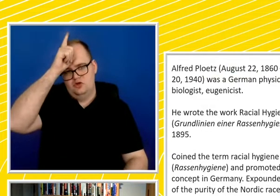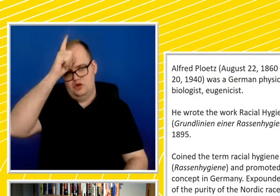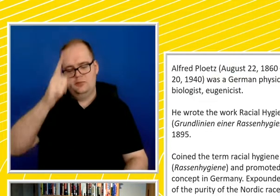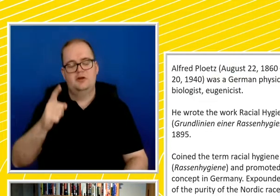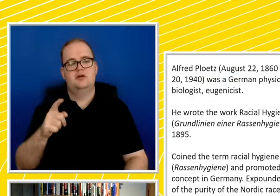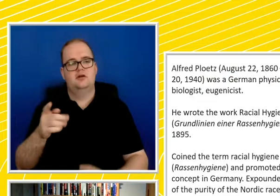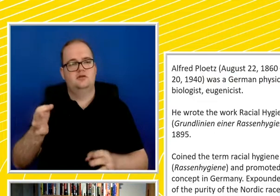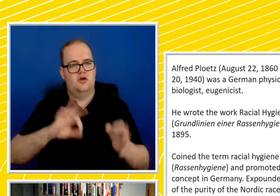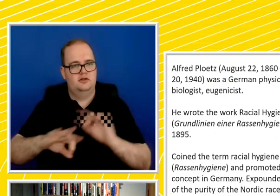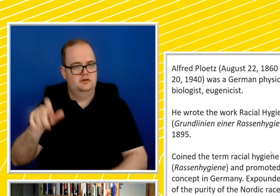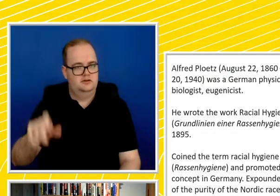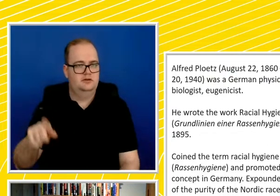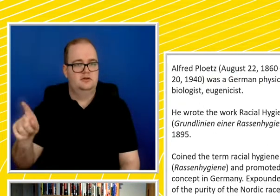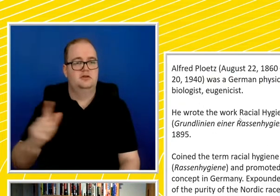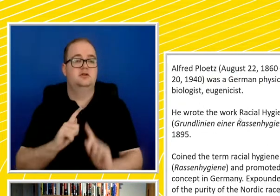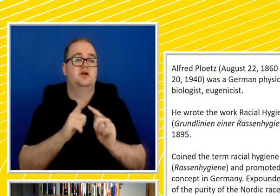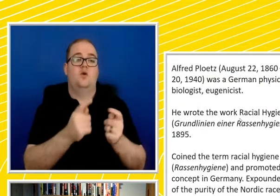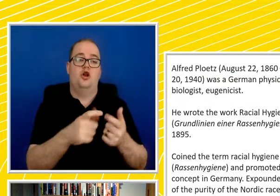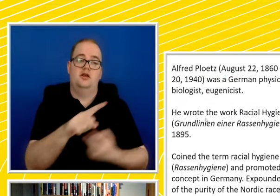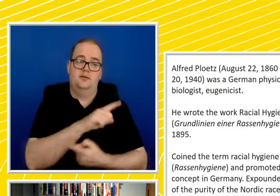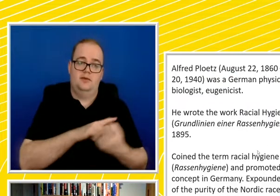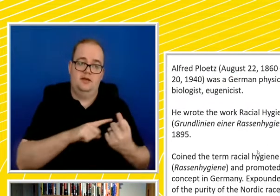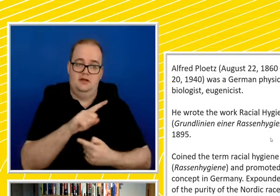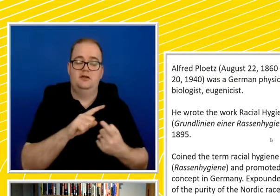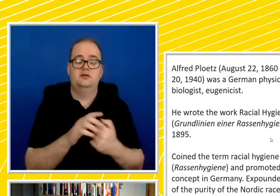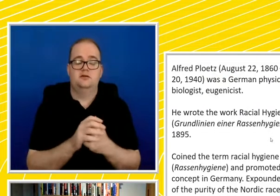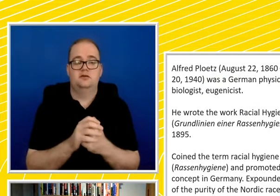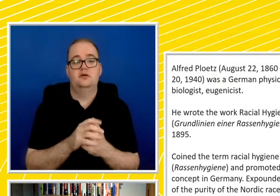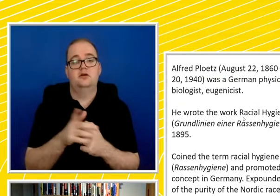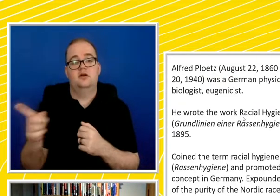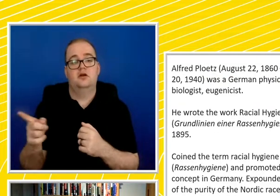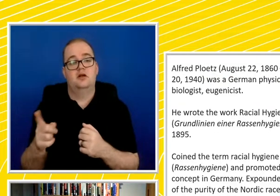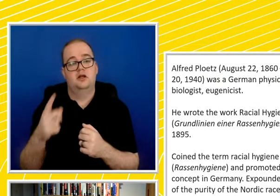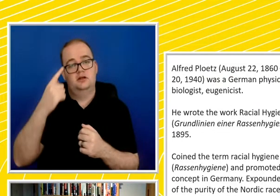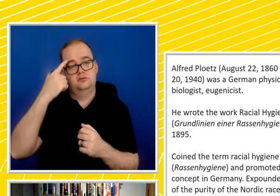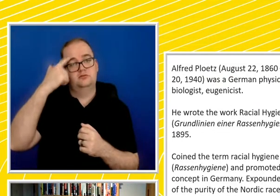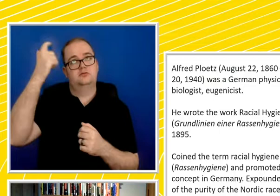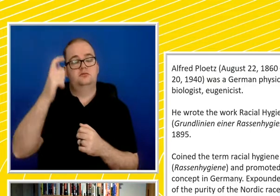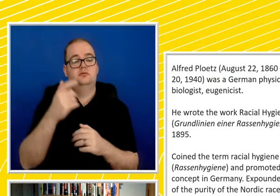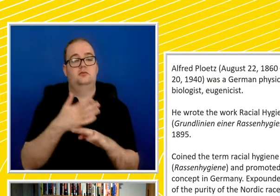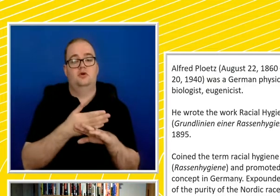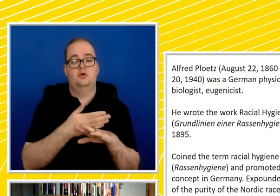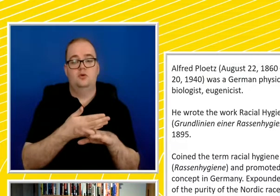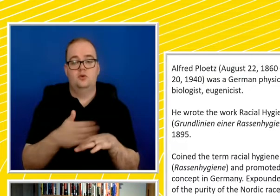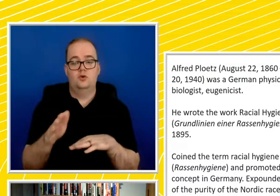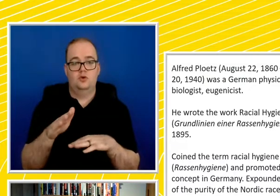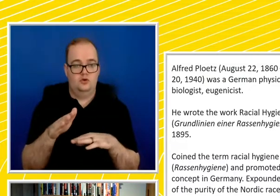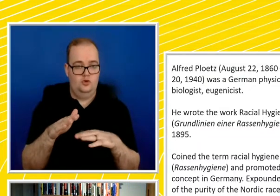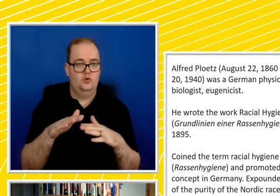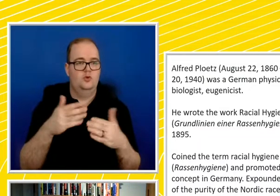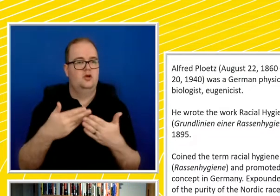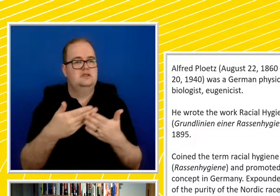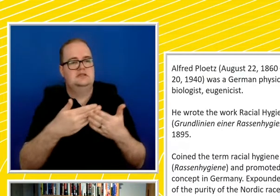congresses. He comes up with this terminology or this new area of study,